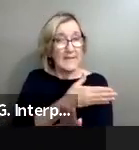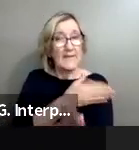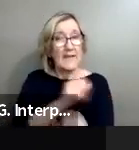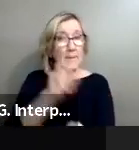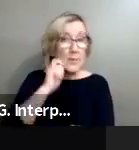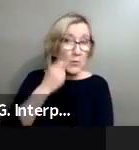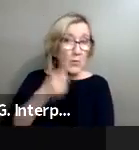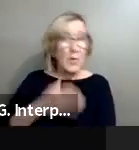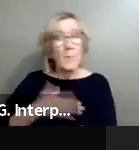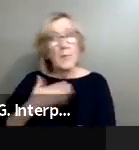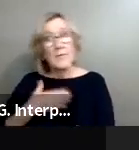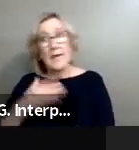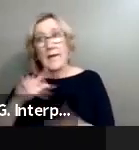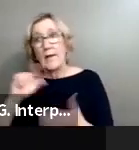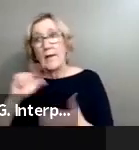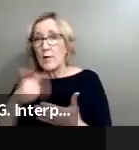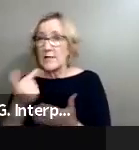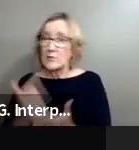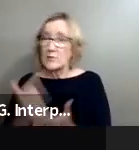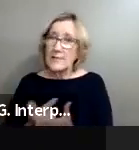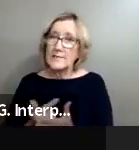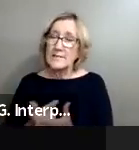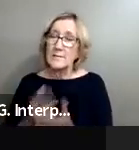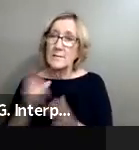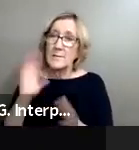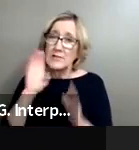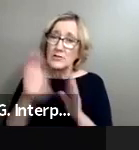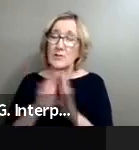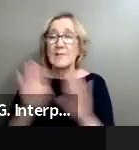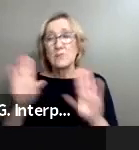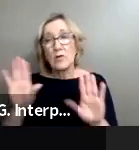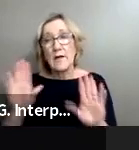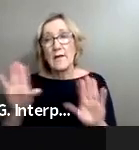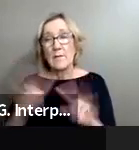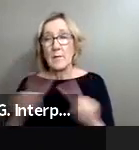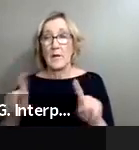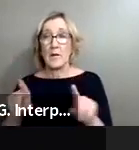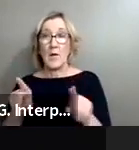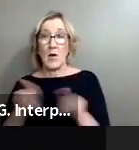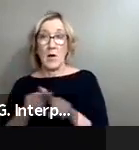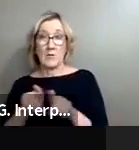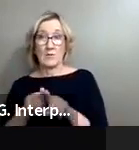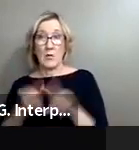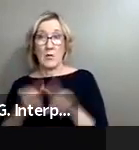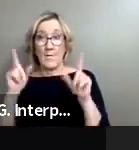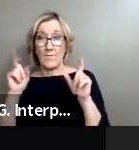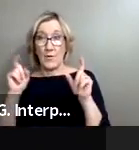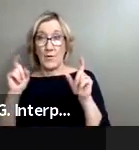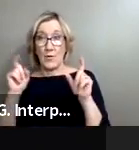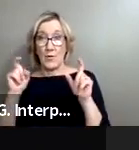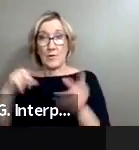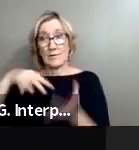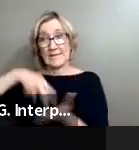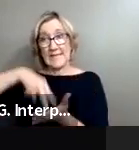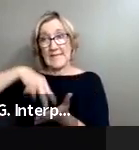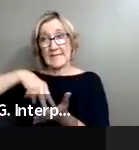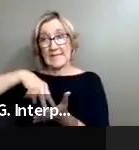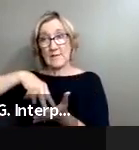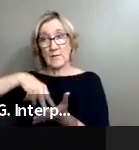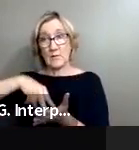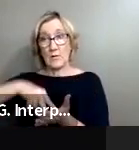photo. They can be a graduation photo. And that's great. But they also could be a photo of you standing on a street somewhere.